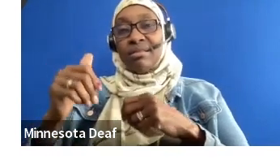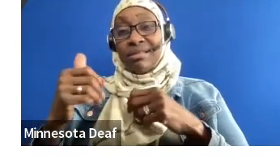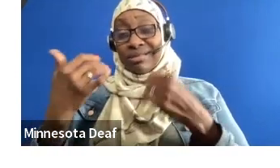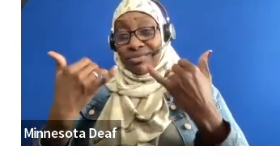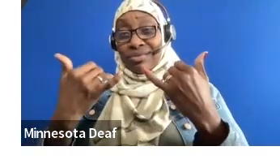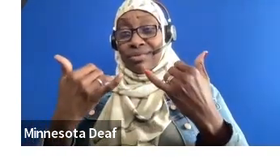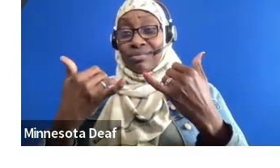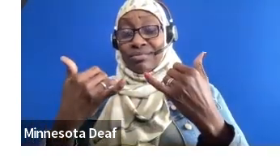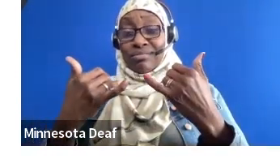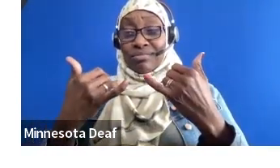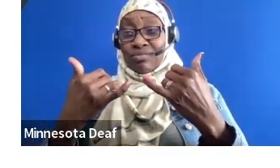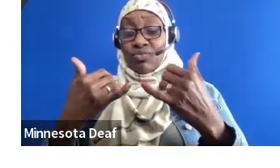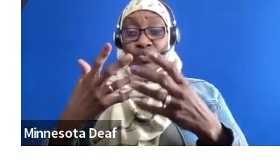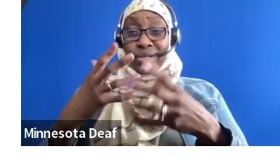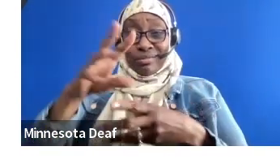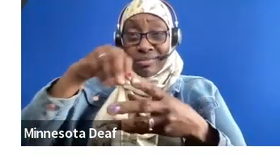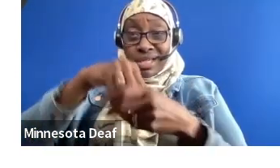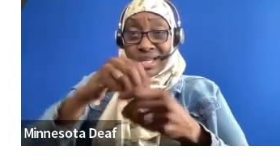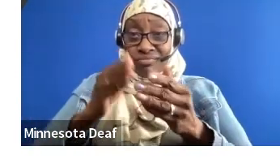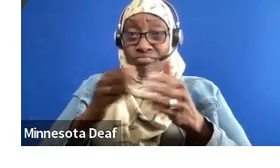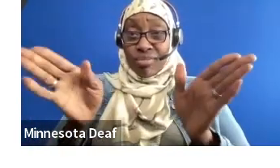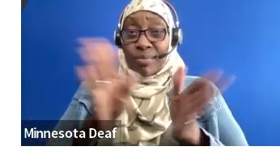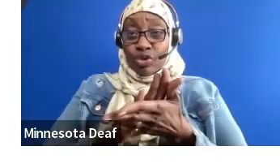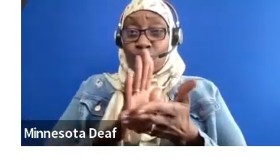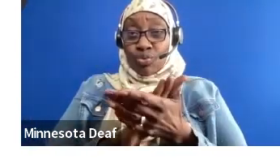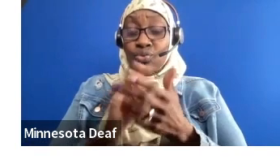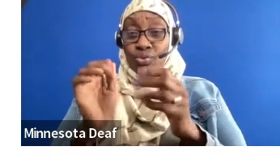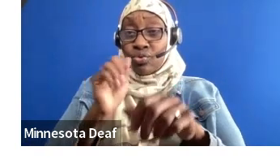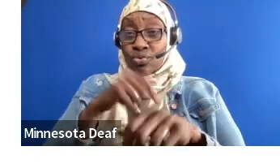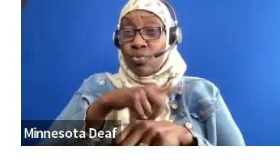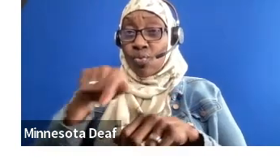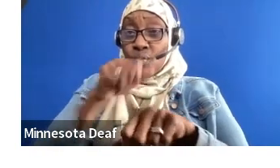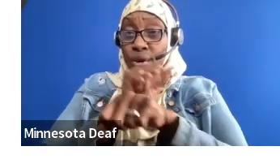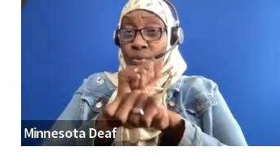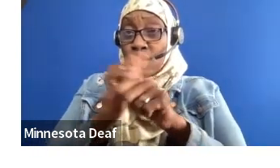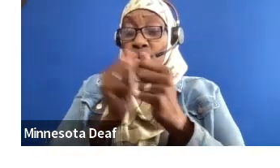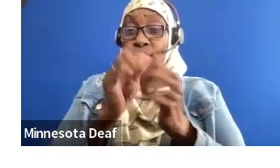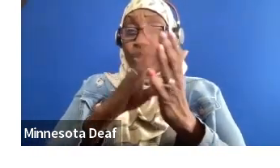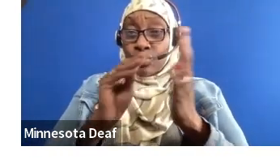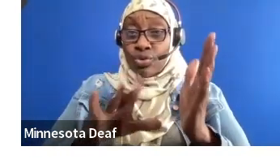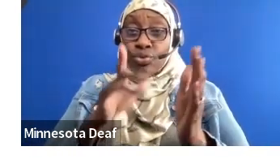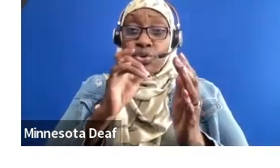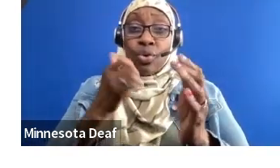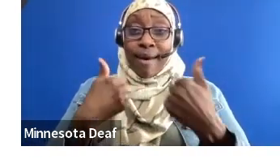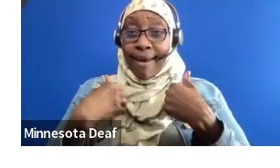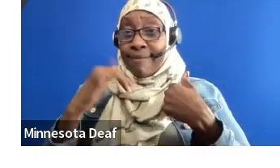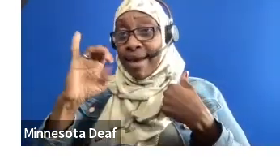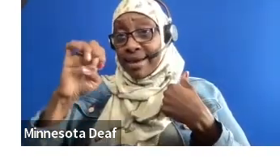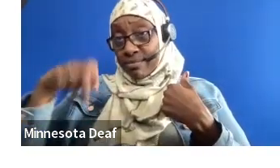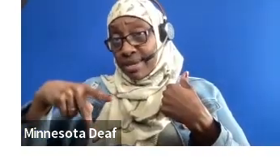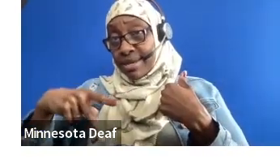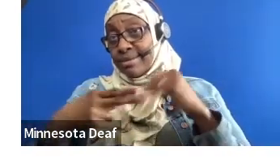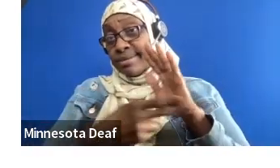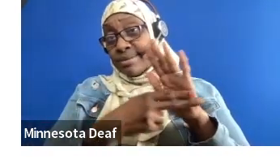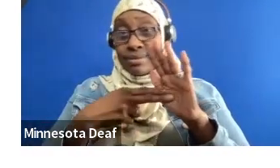There is a slight limit on that, right? We do work with students who have documented IEPs and diagnosis and a disability